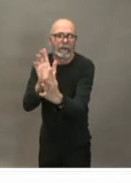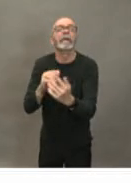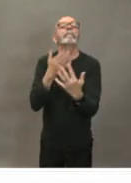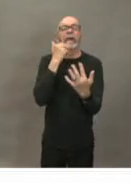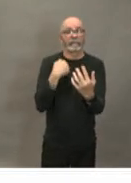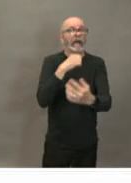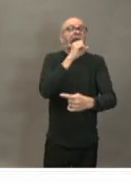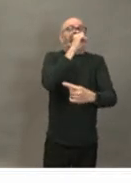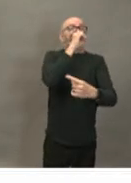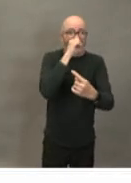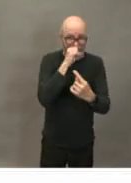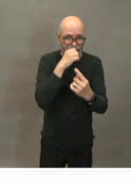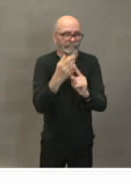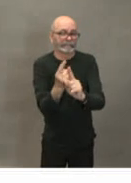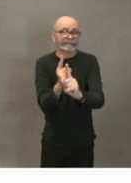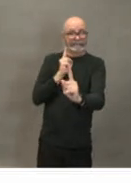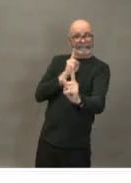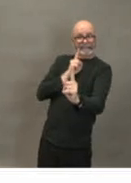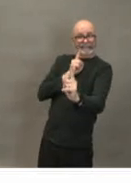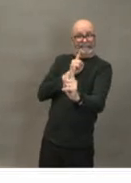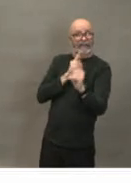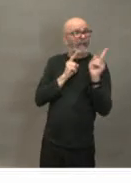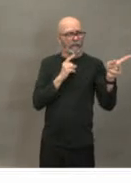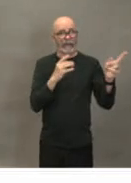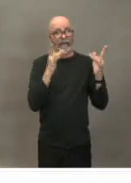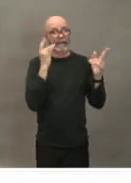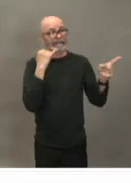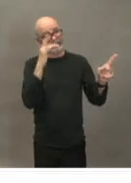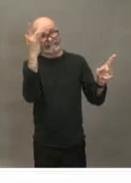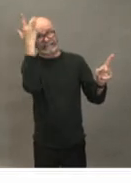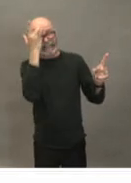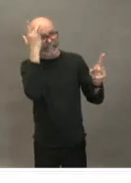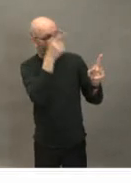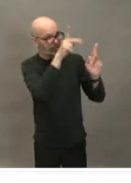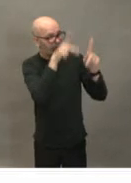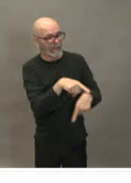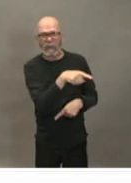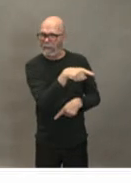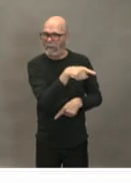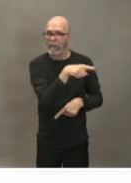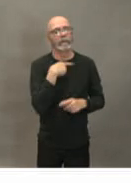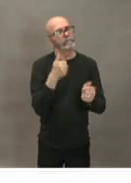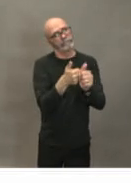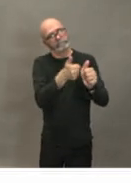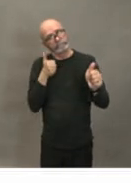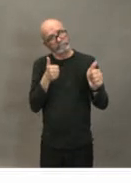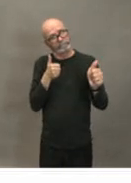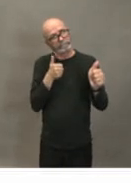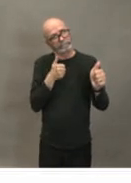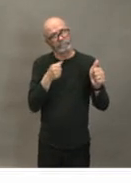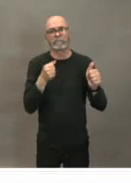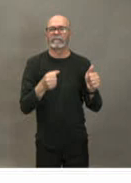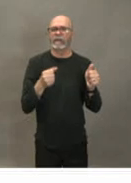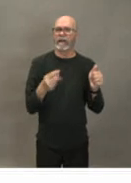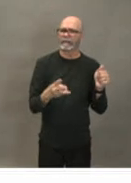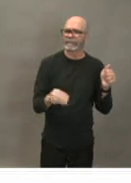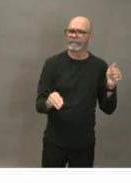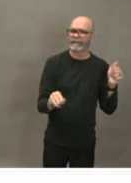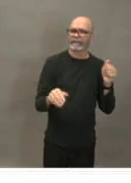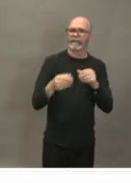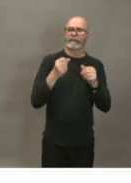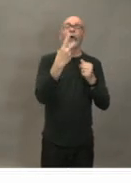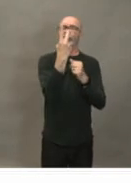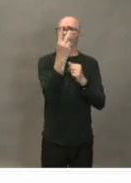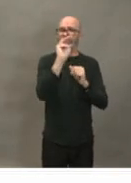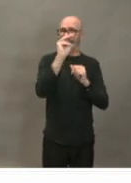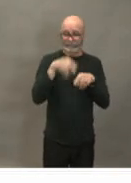who seems sick and is coughing making sure you're not within that two meter distance um it's really important that